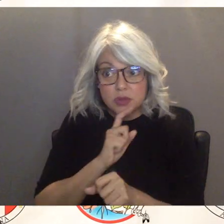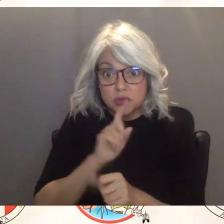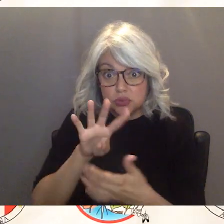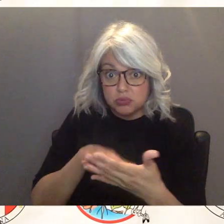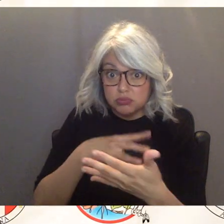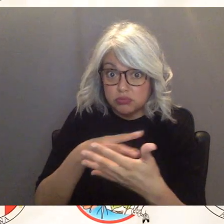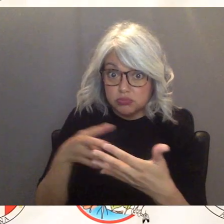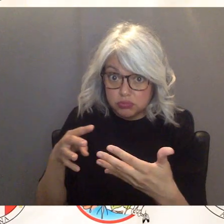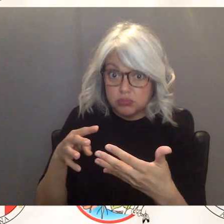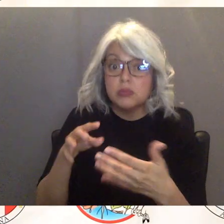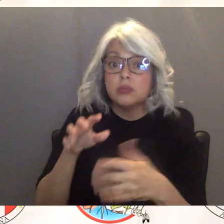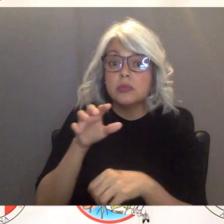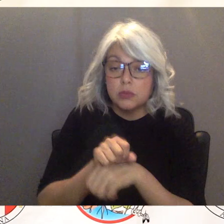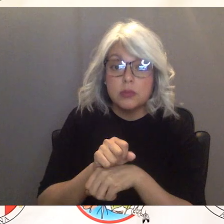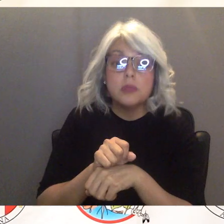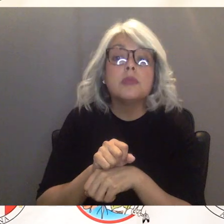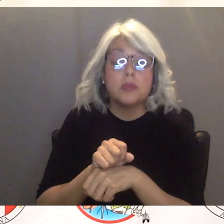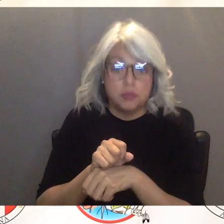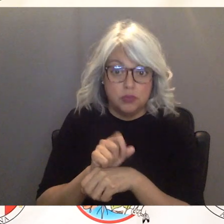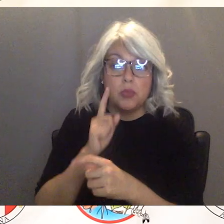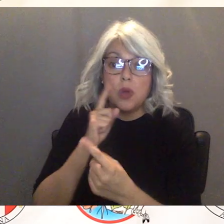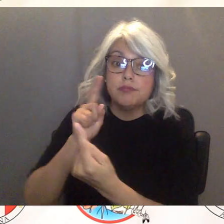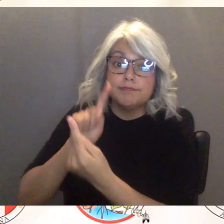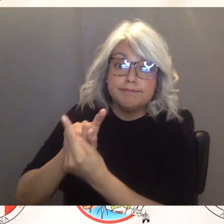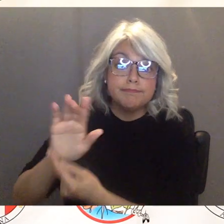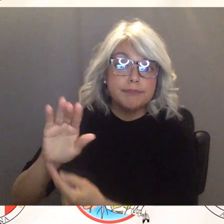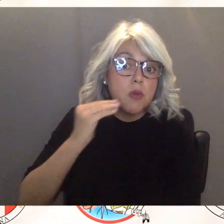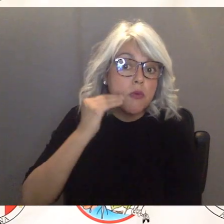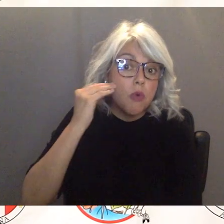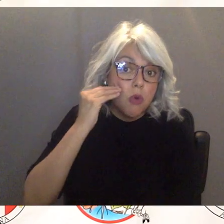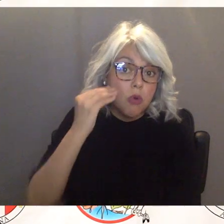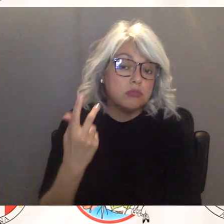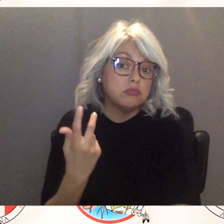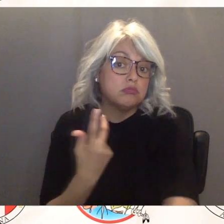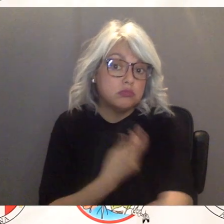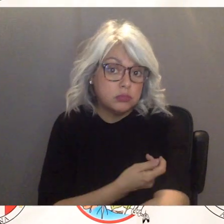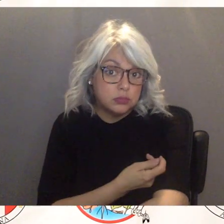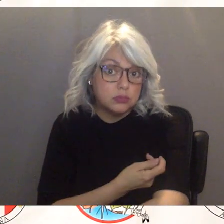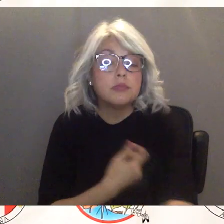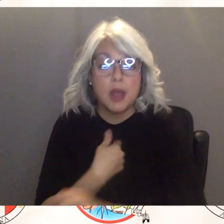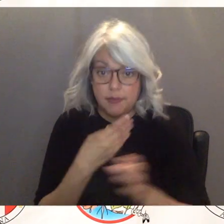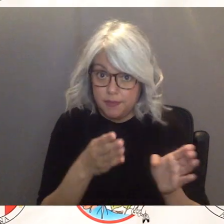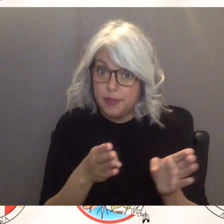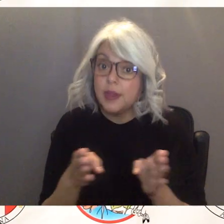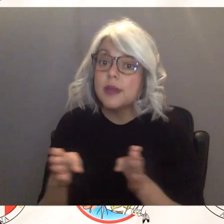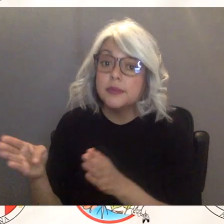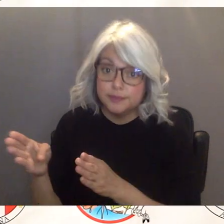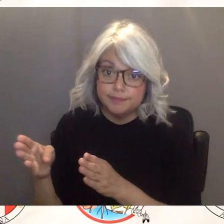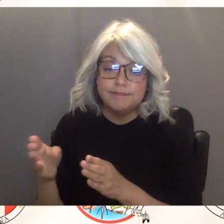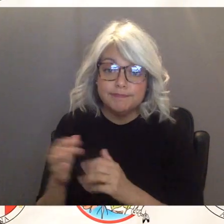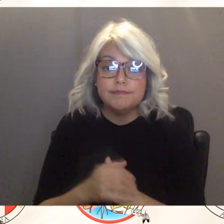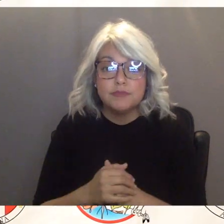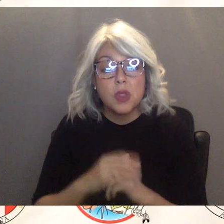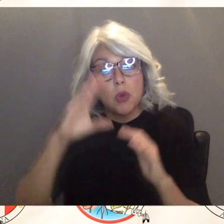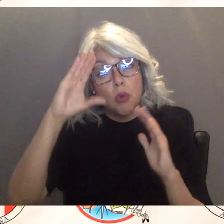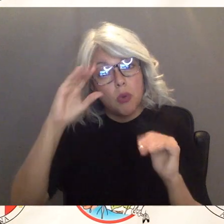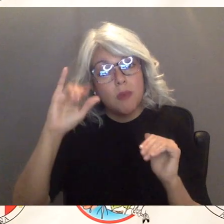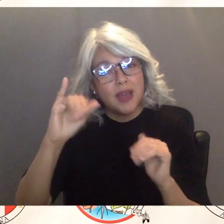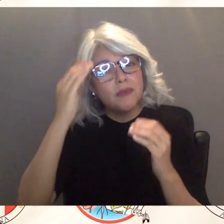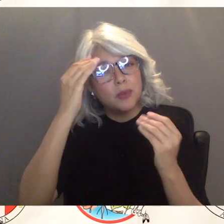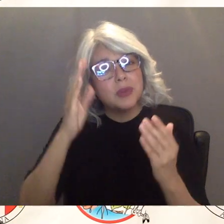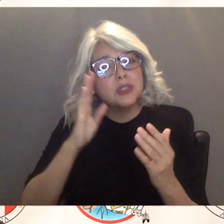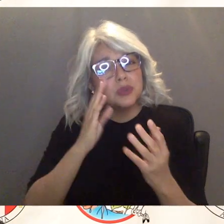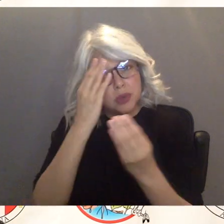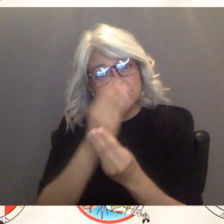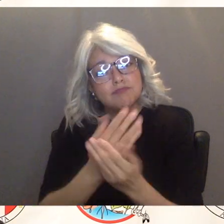they're visited at their home and uh we have that plan underway and hopefully um information will be coming pretty